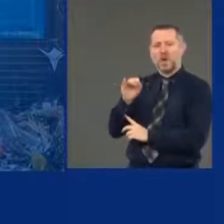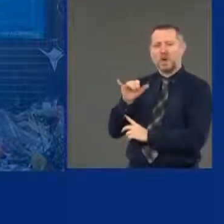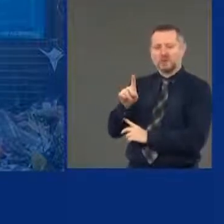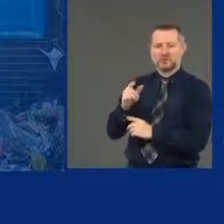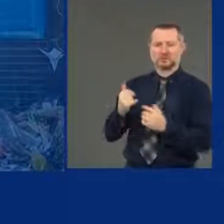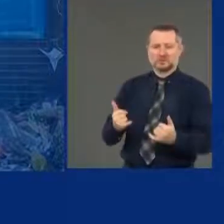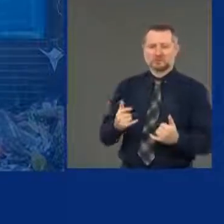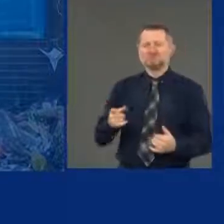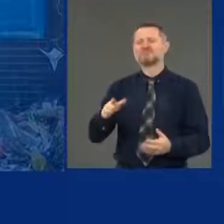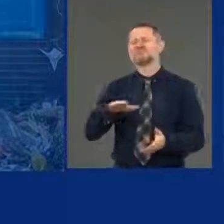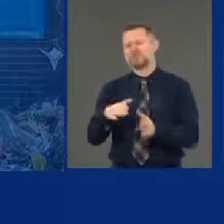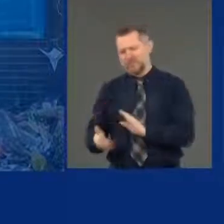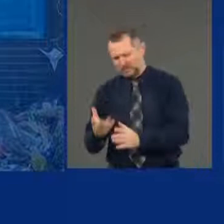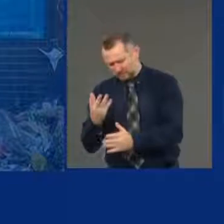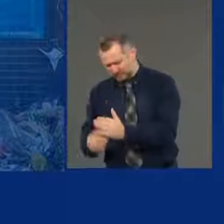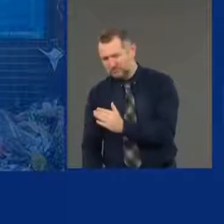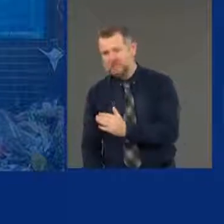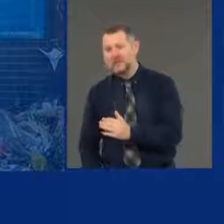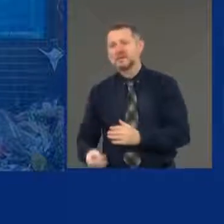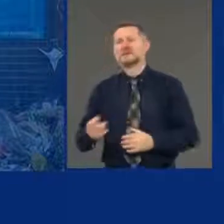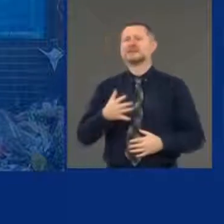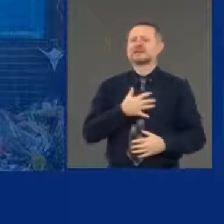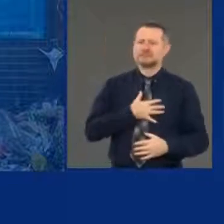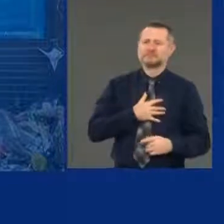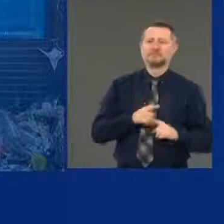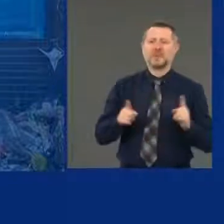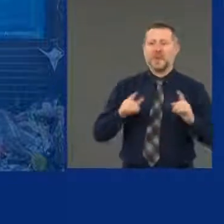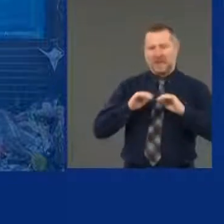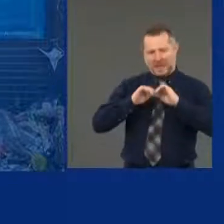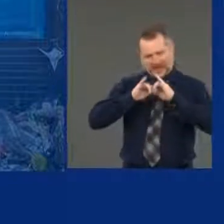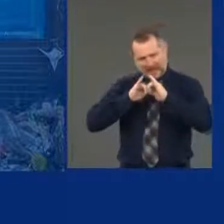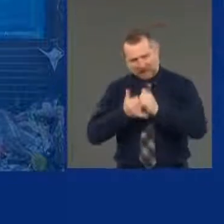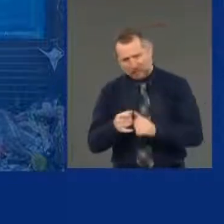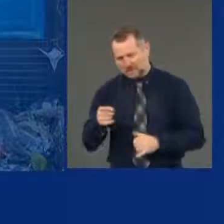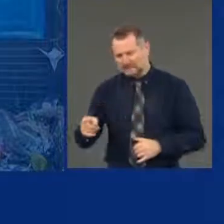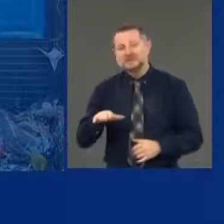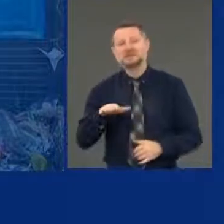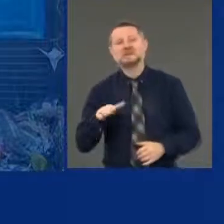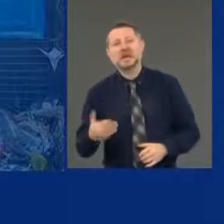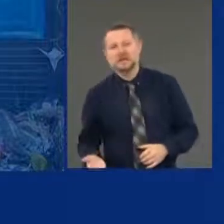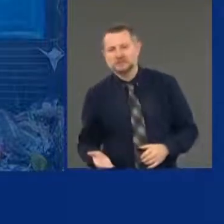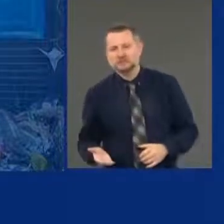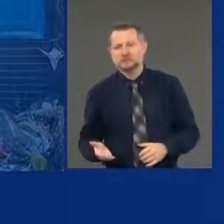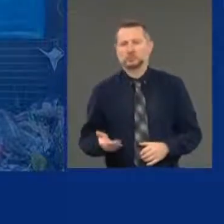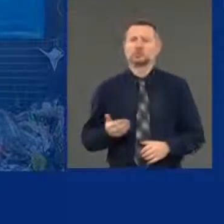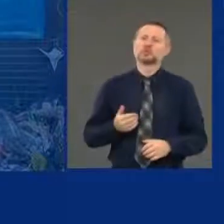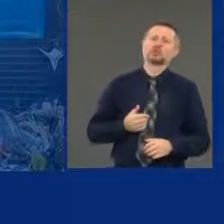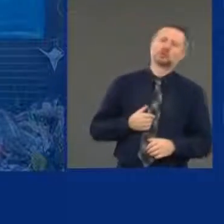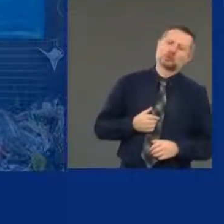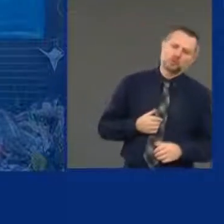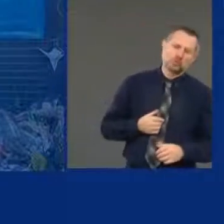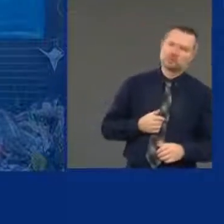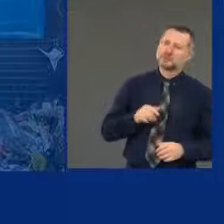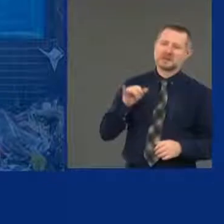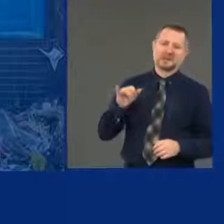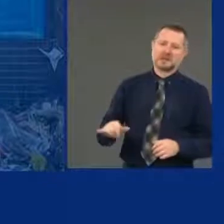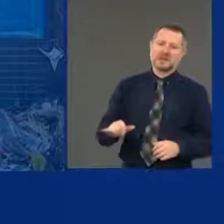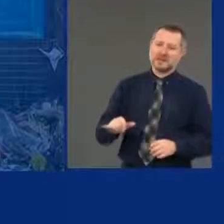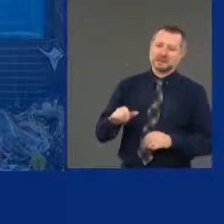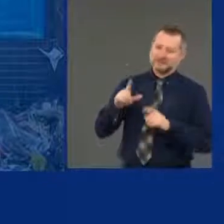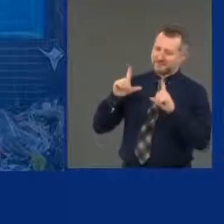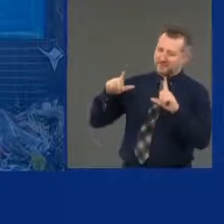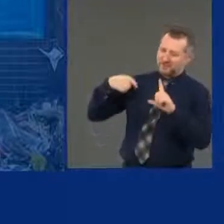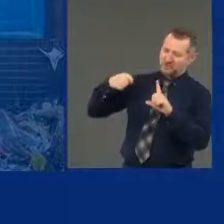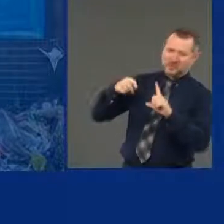the way they did. In that video, they'll have to watch for the rest of their lives. So we wish them